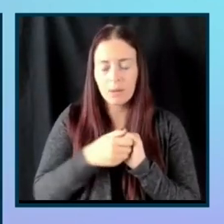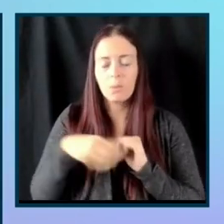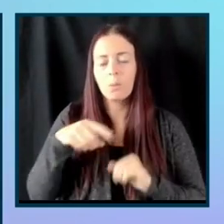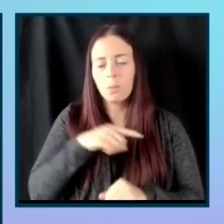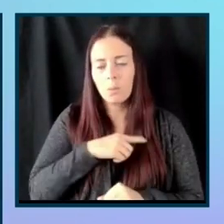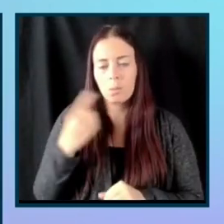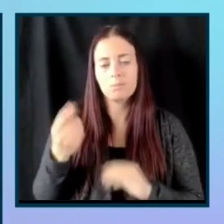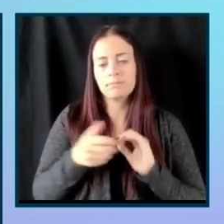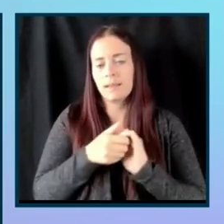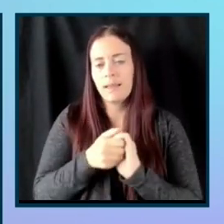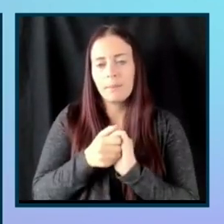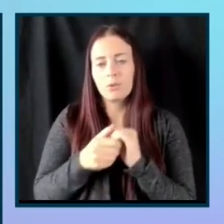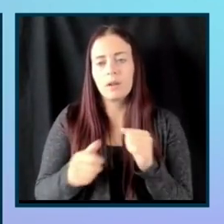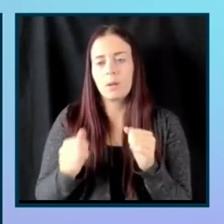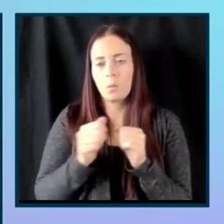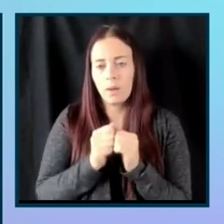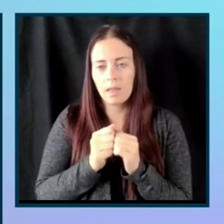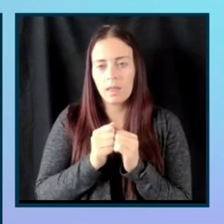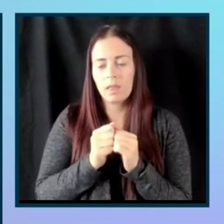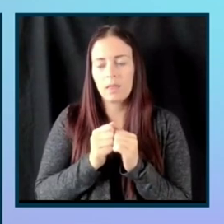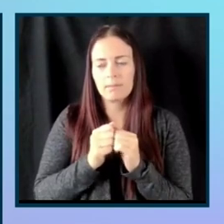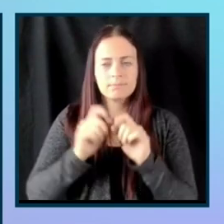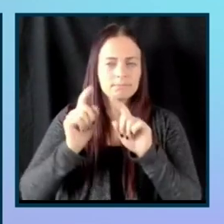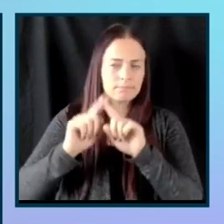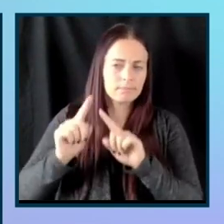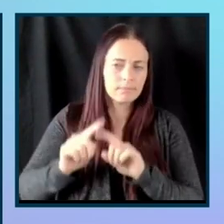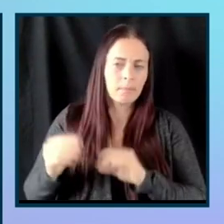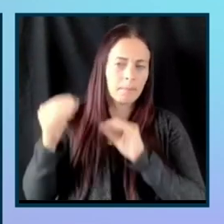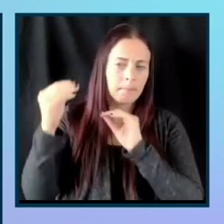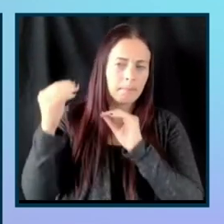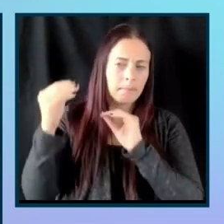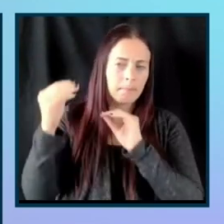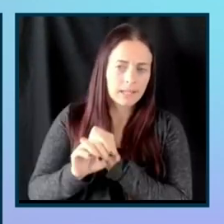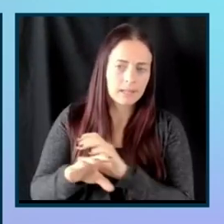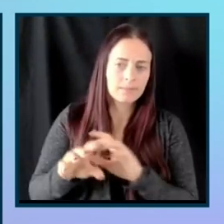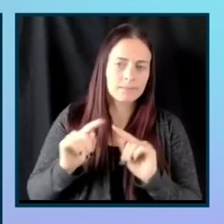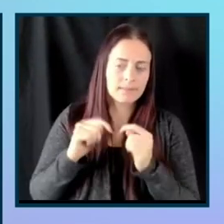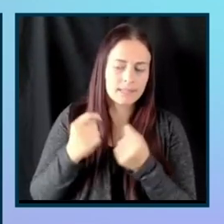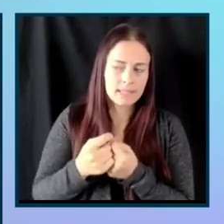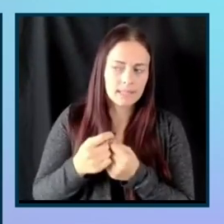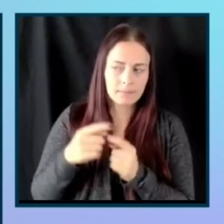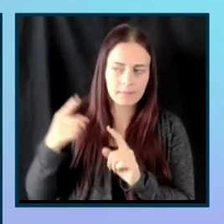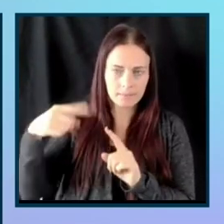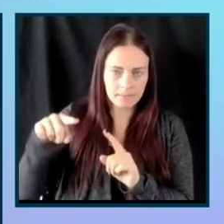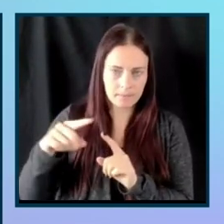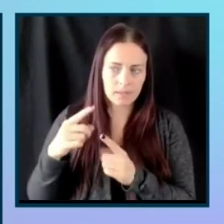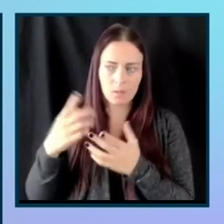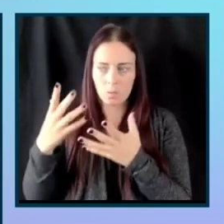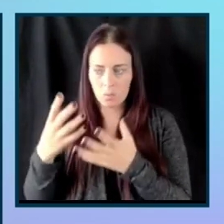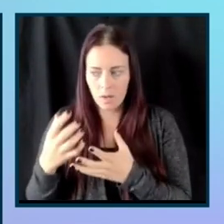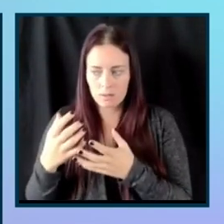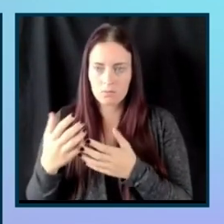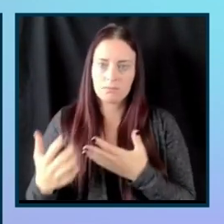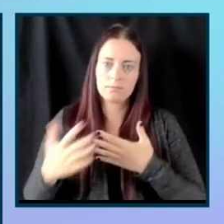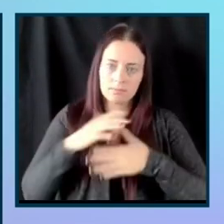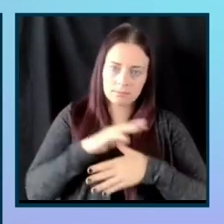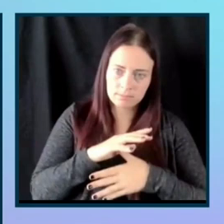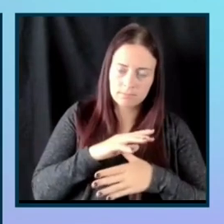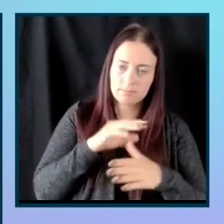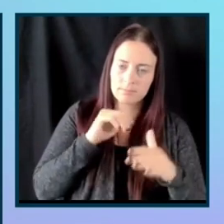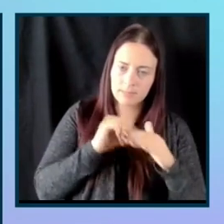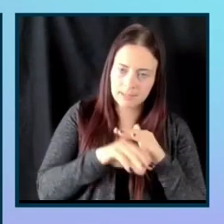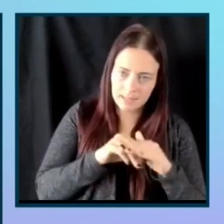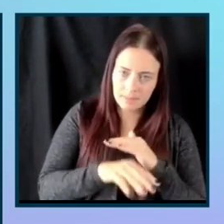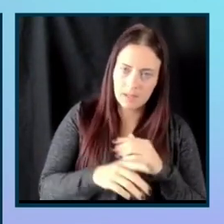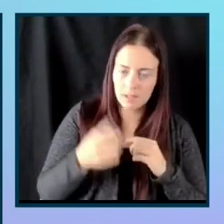with that, the marketing team that is concerned with inclusivity and games and accessibility and games. And we